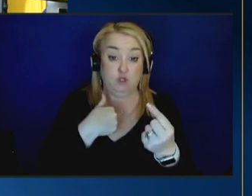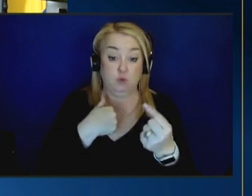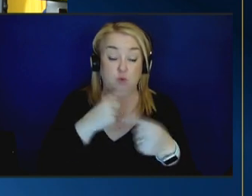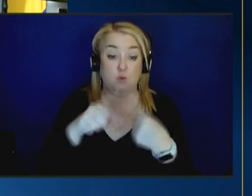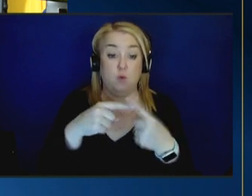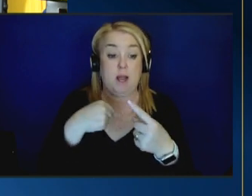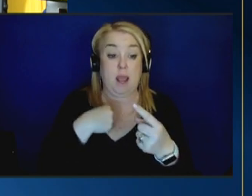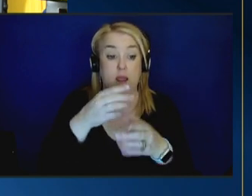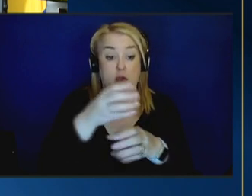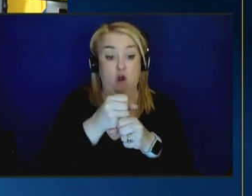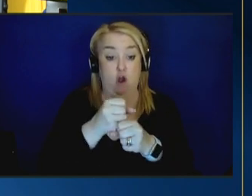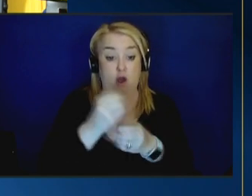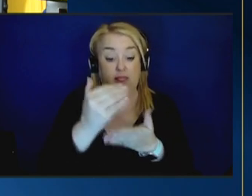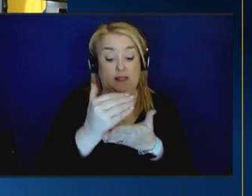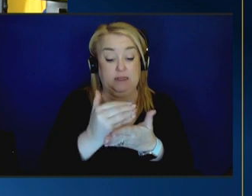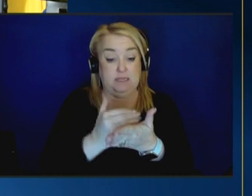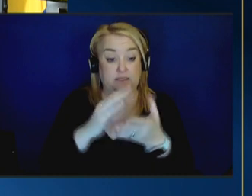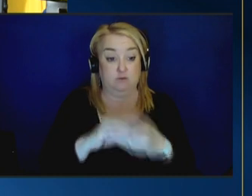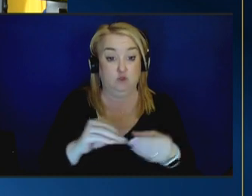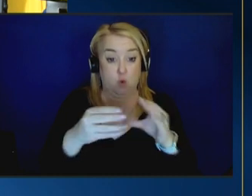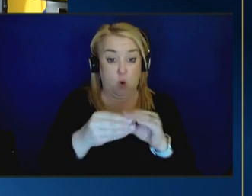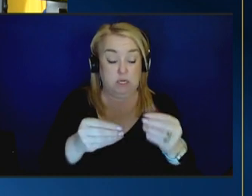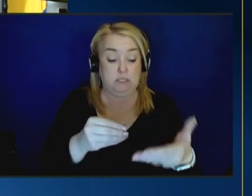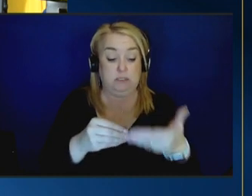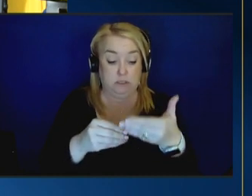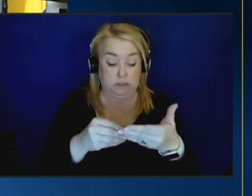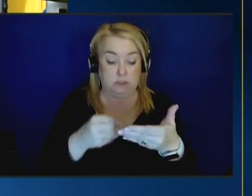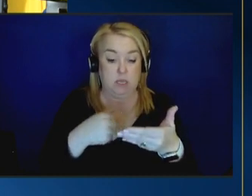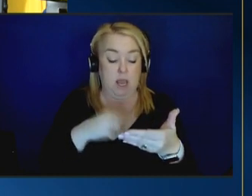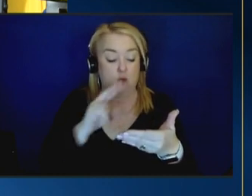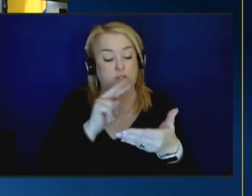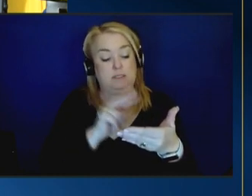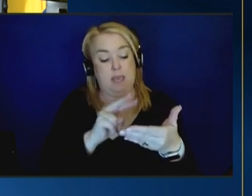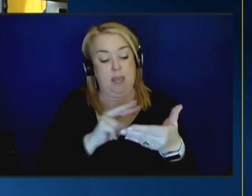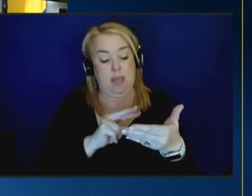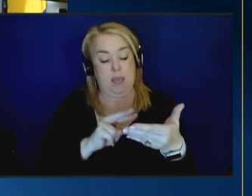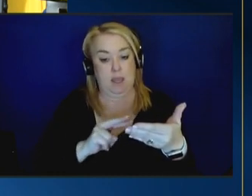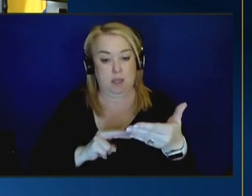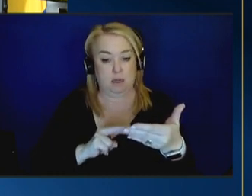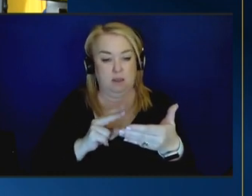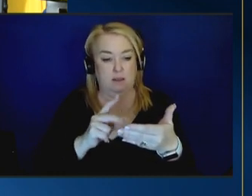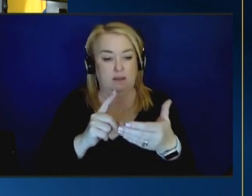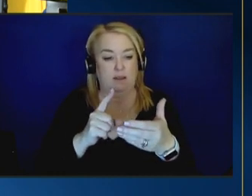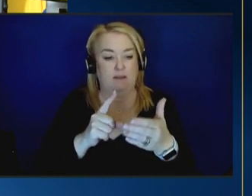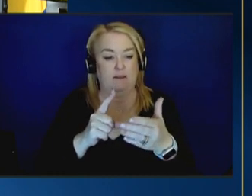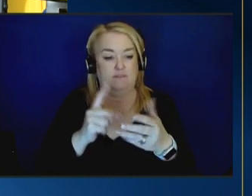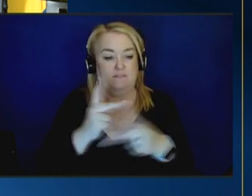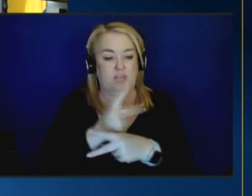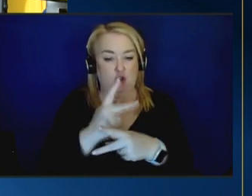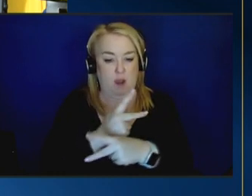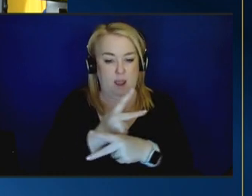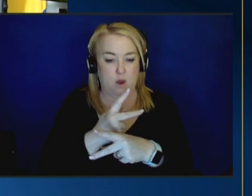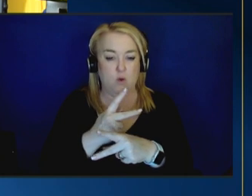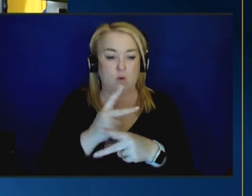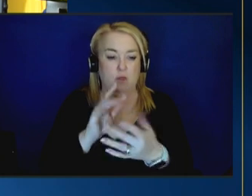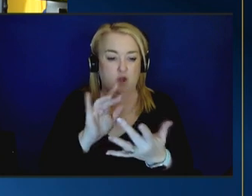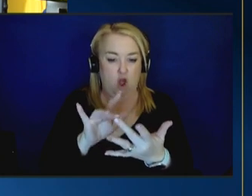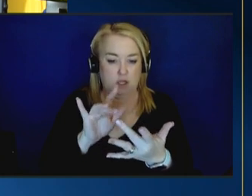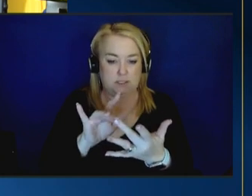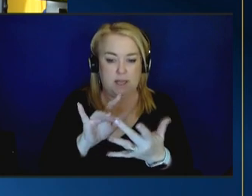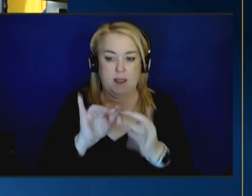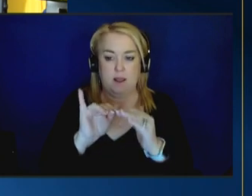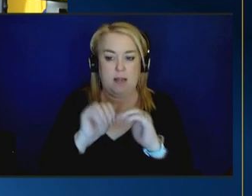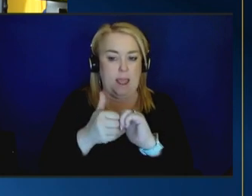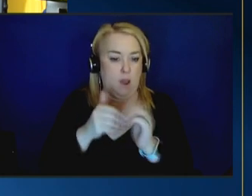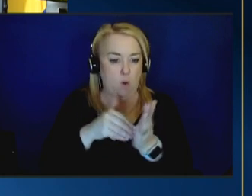this list of stories to read was to first scan them to try to figure out prior contact i wanted to know how often it